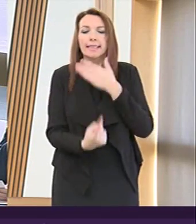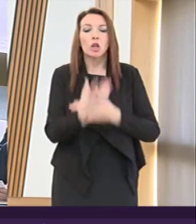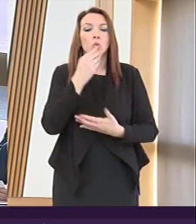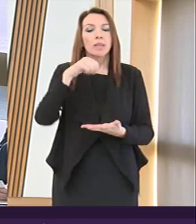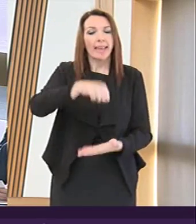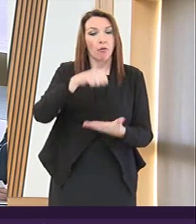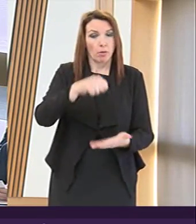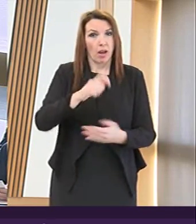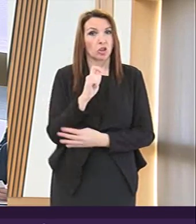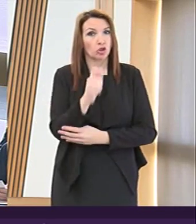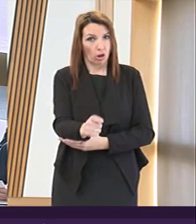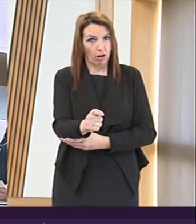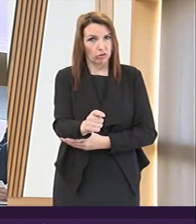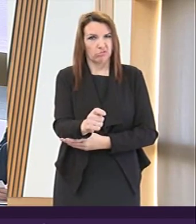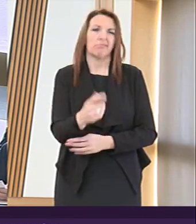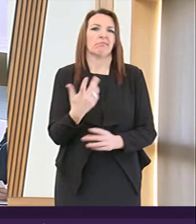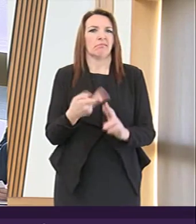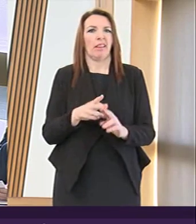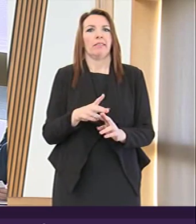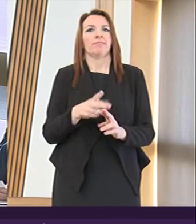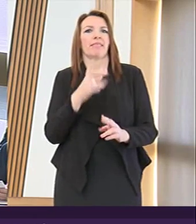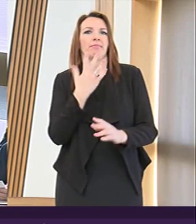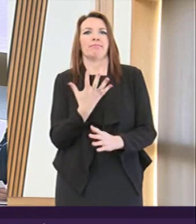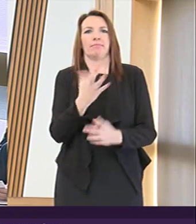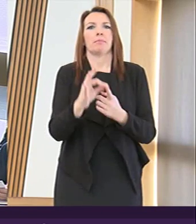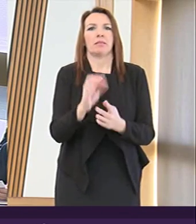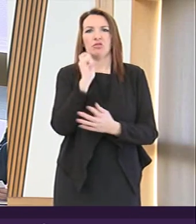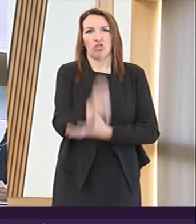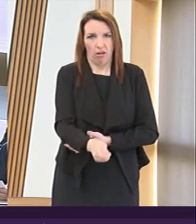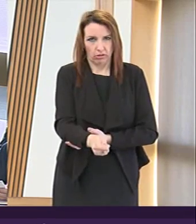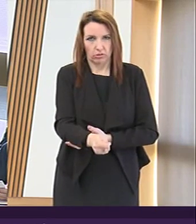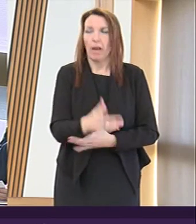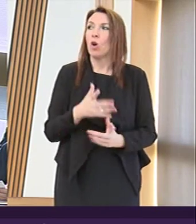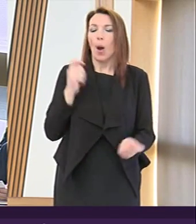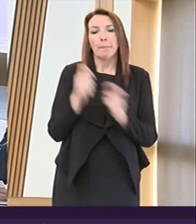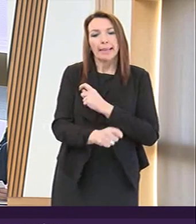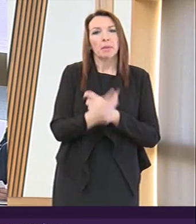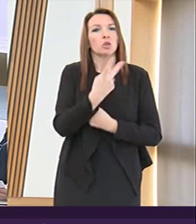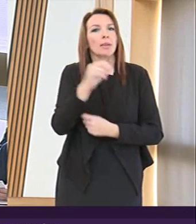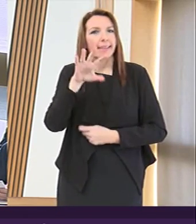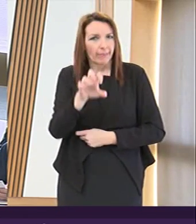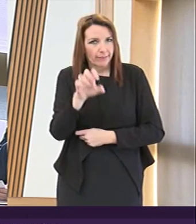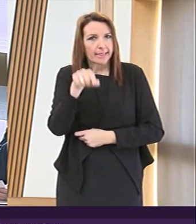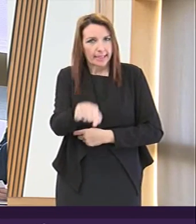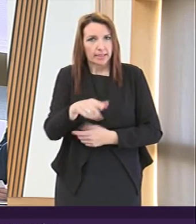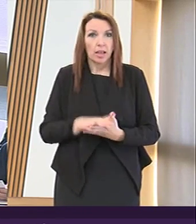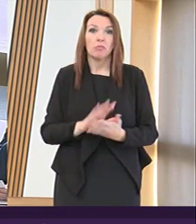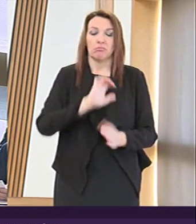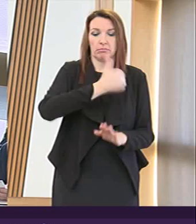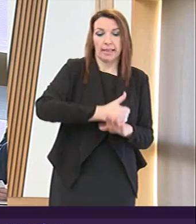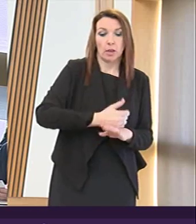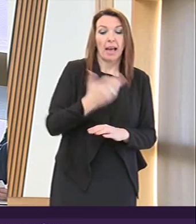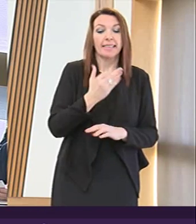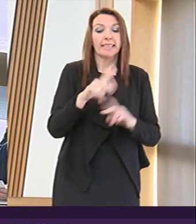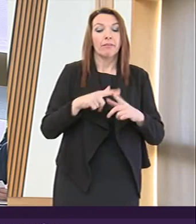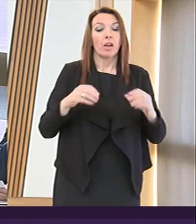bags charged fixed penalty notices and amendments got in regulations 2015 were initially laid on the 19th of February